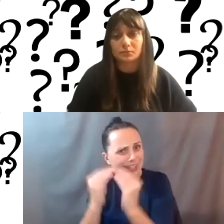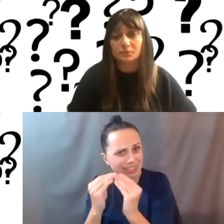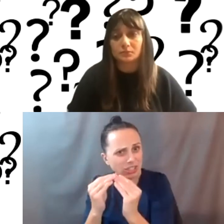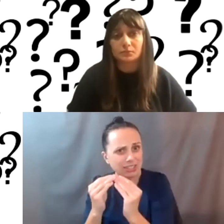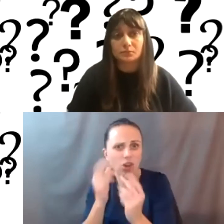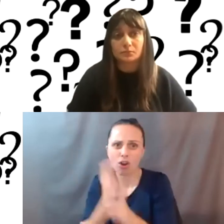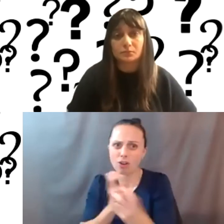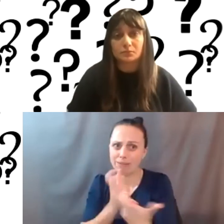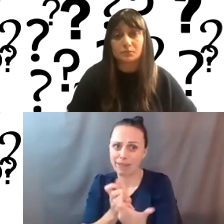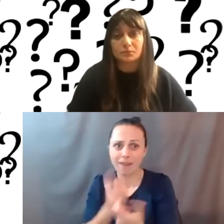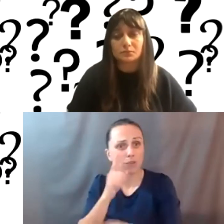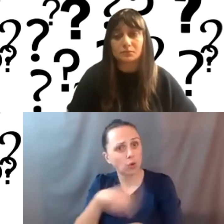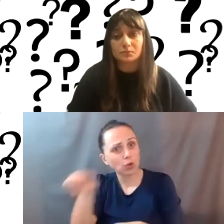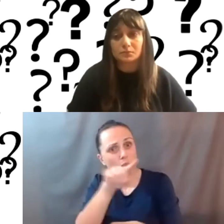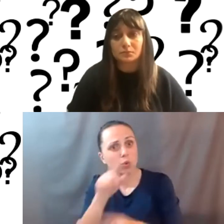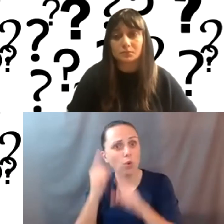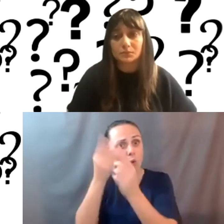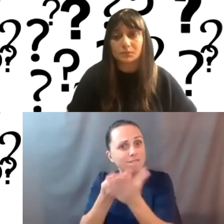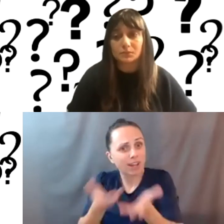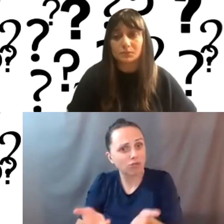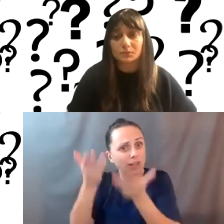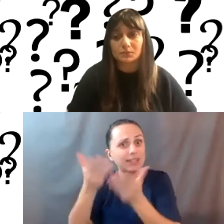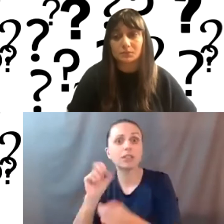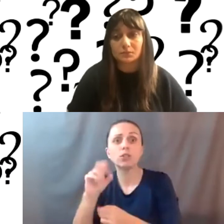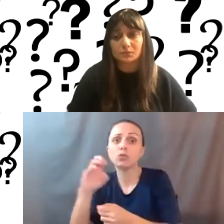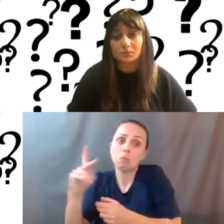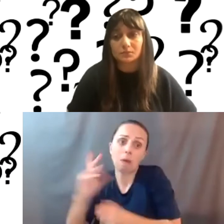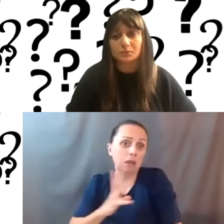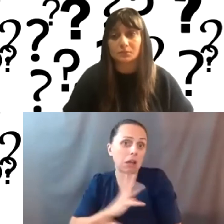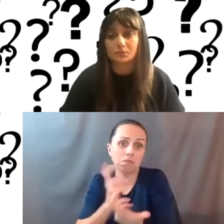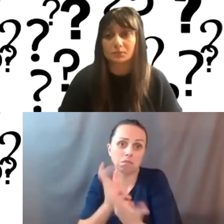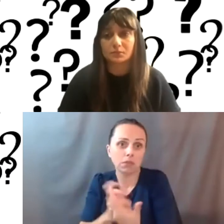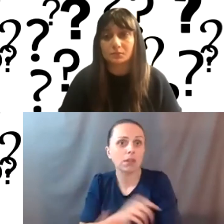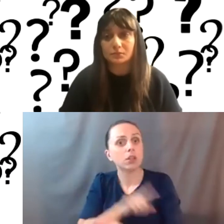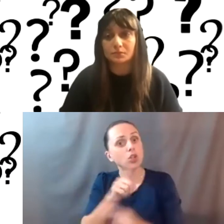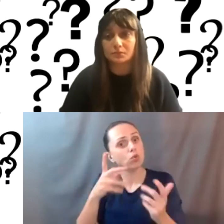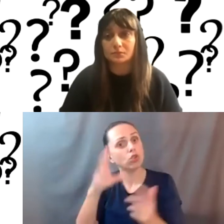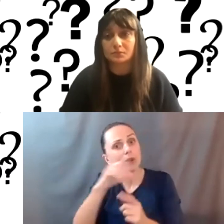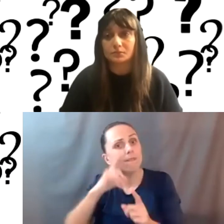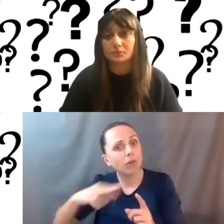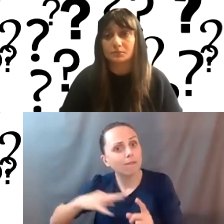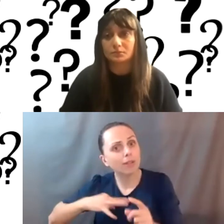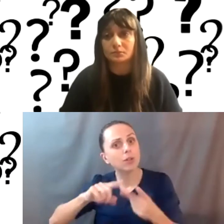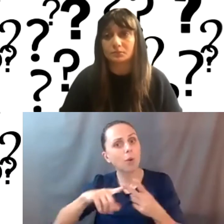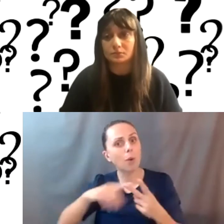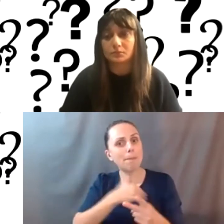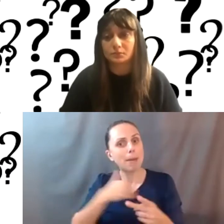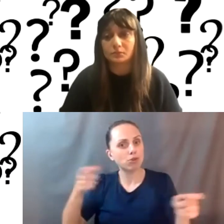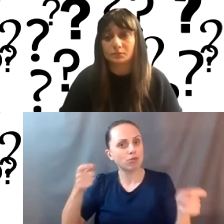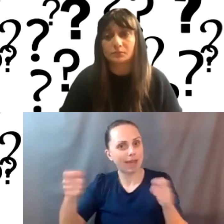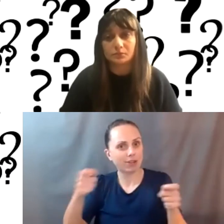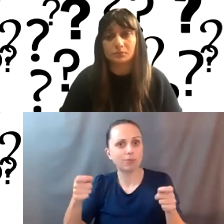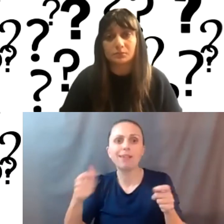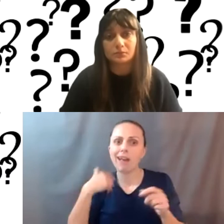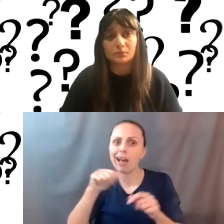know, you know, for you, if it's fundraising, sumac's a good fit. Um, you know, if you're looking at volunteer or member management, you know, there's other databases